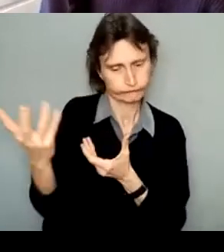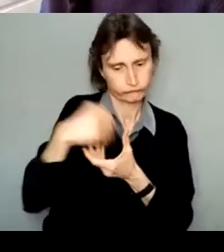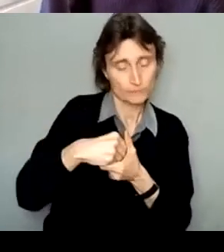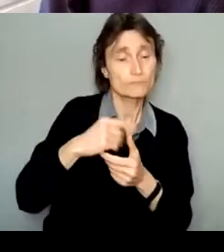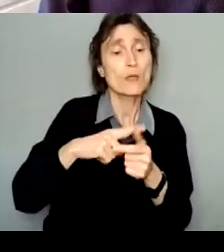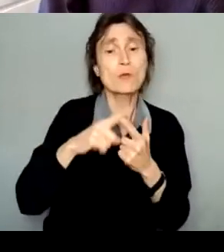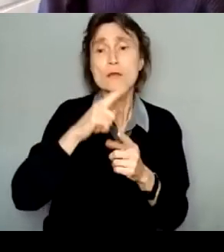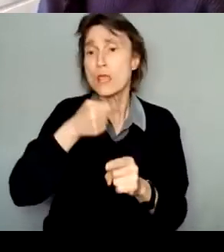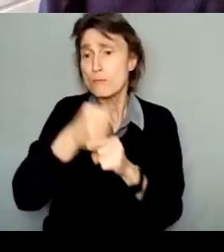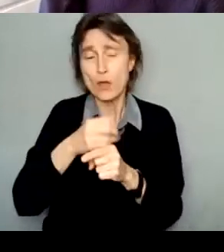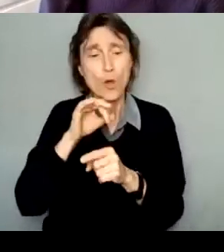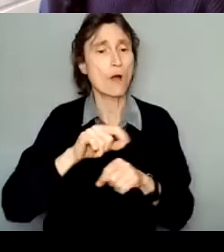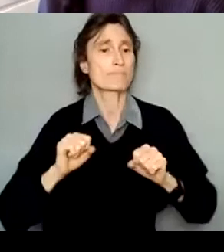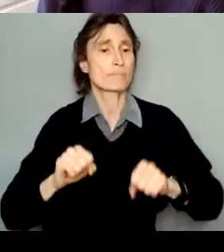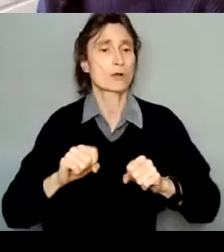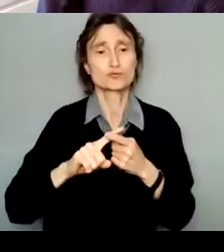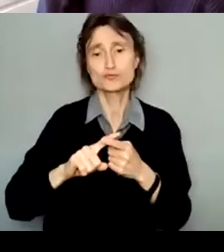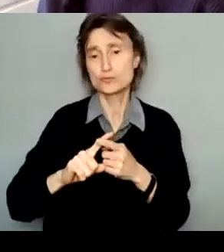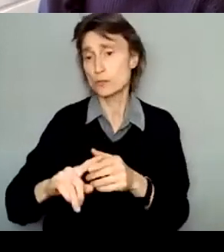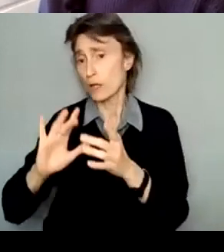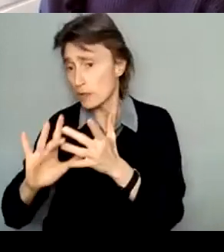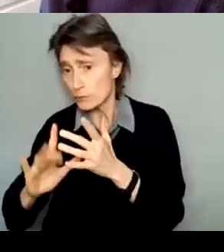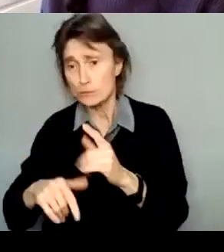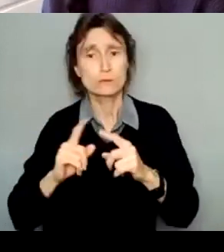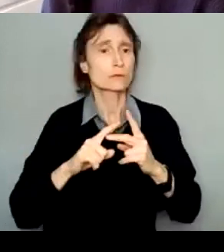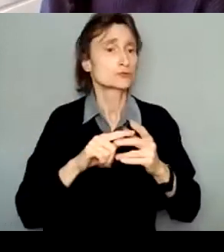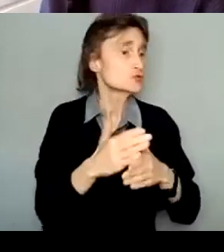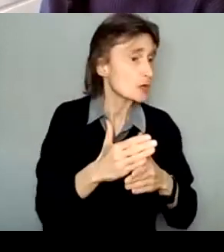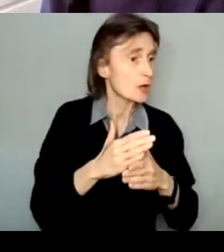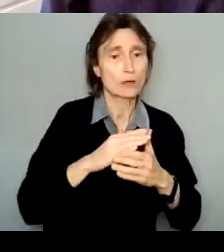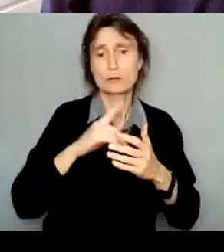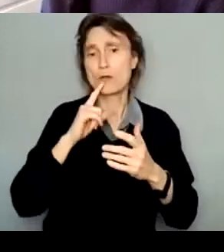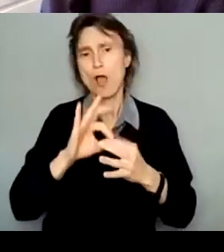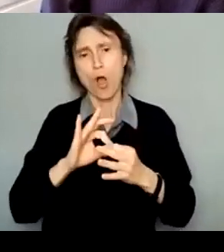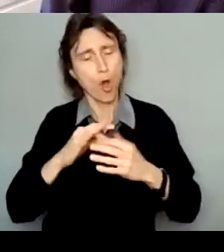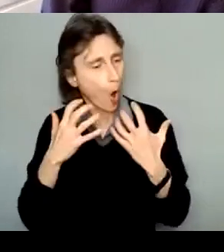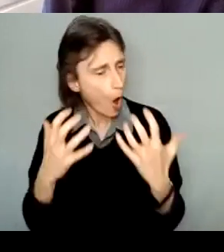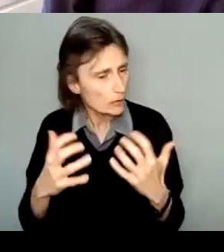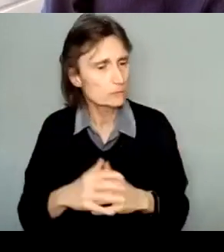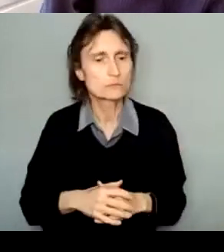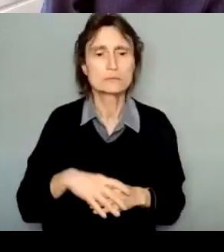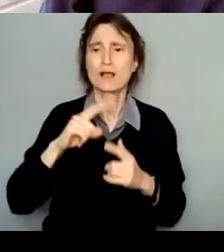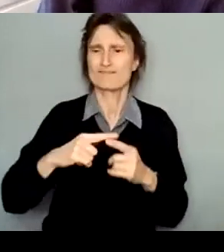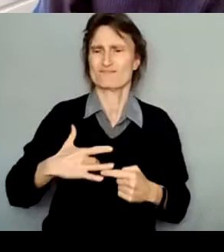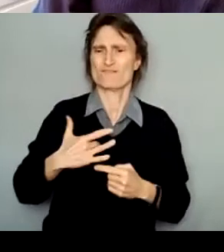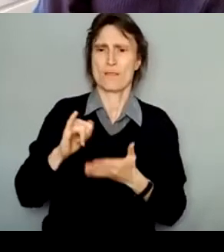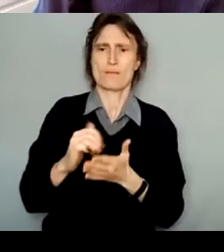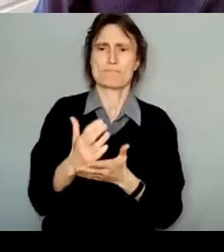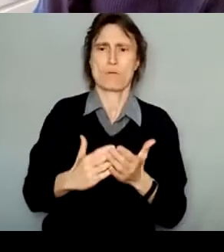to better connect, share, and build relationships, audiences, or a sense of community in the future.